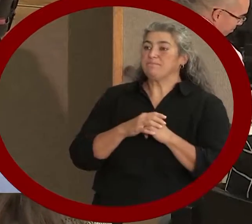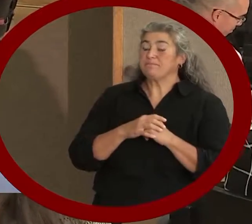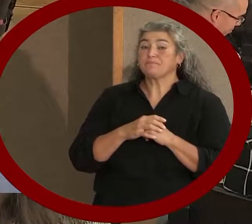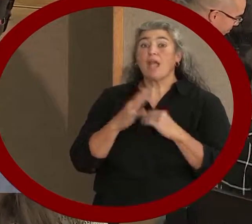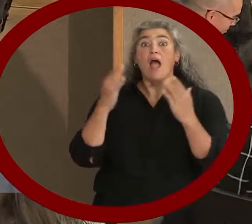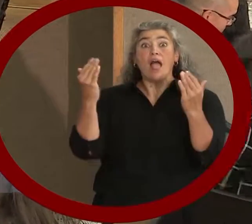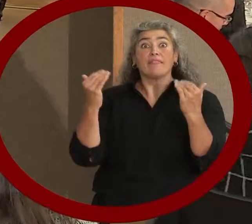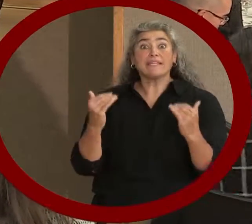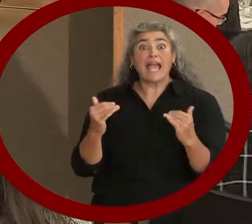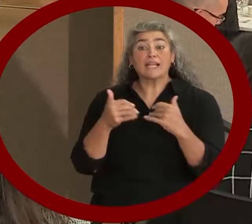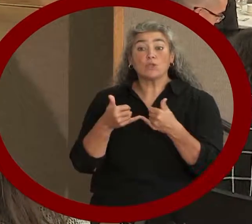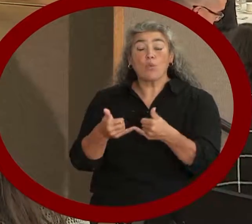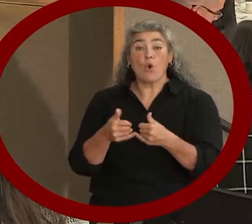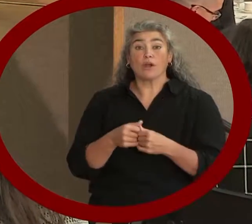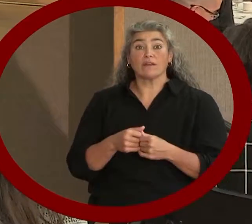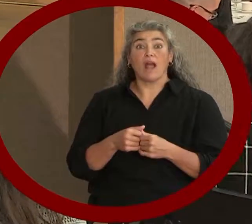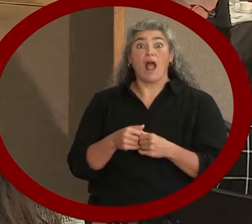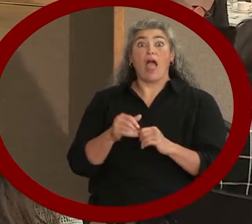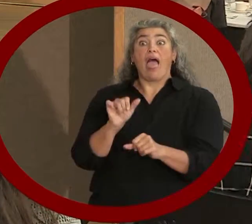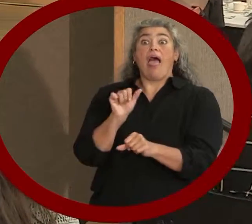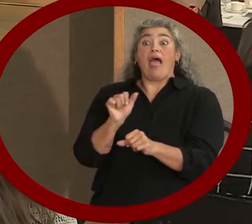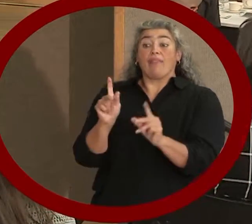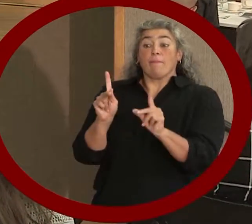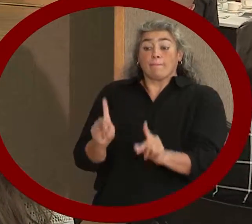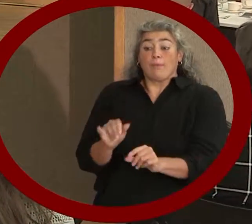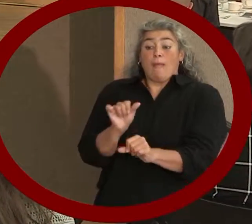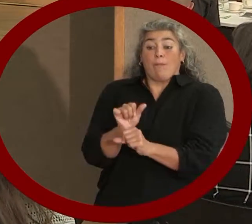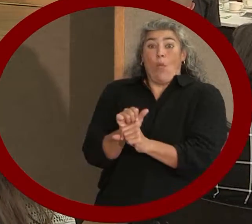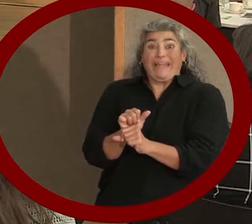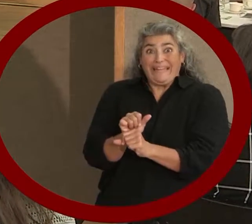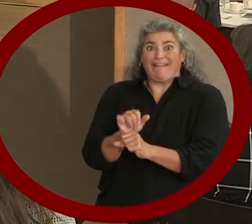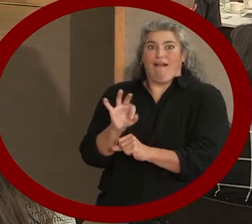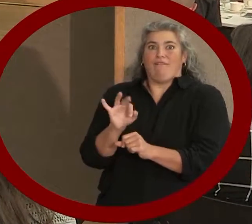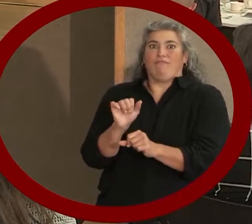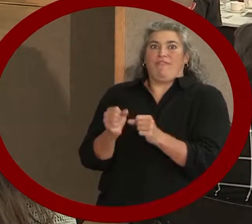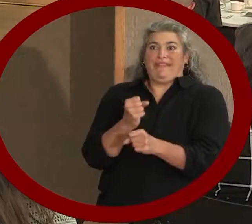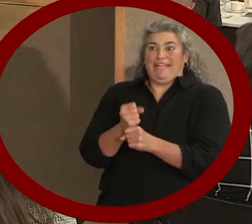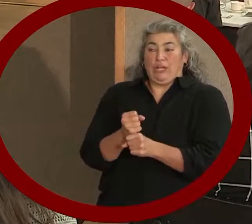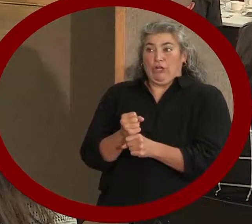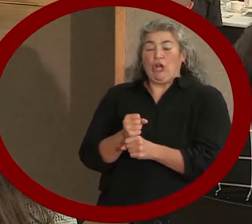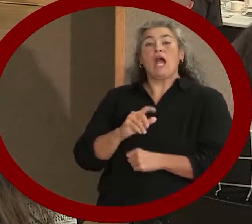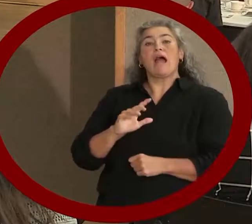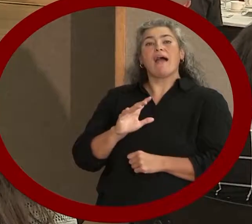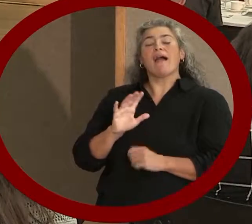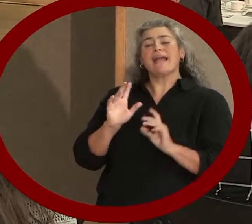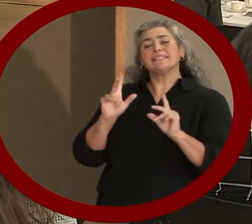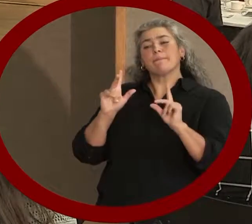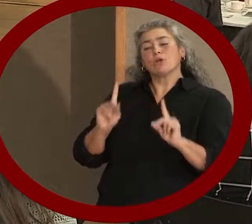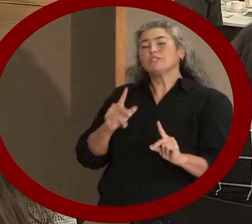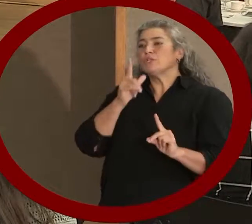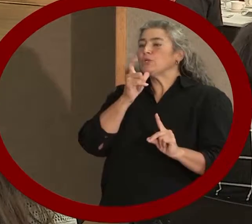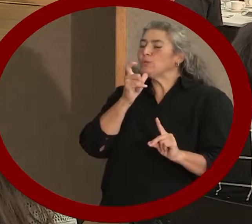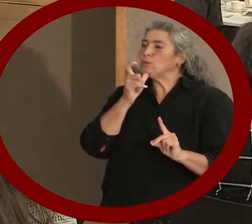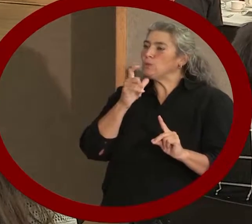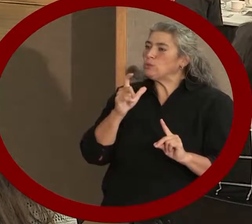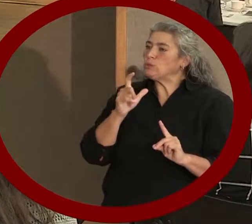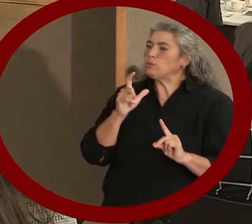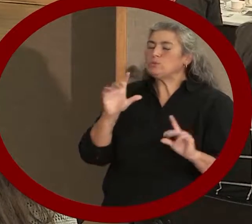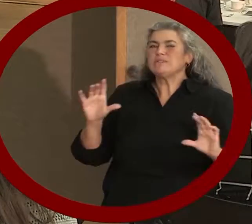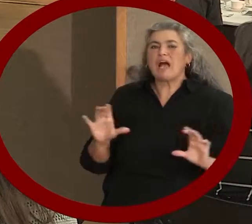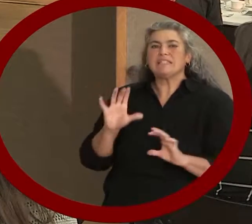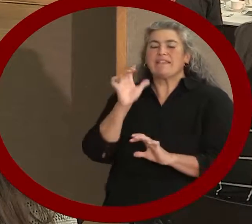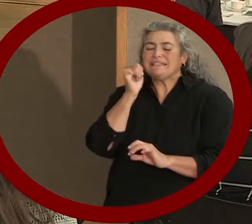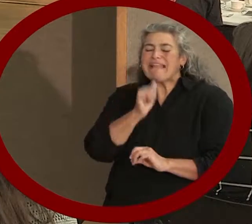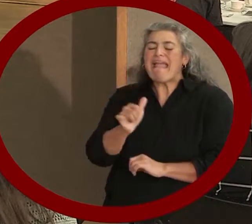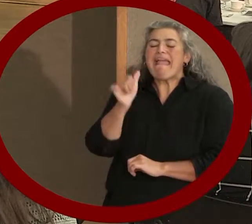Our next award, the Employee of the Year, honors an individual who embraces his or her daily call to do the impactful, life-changing